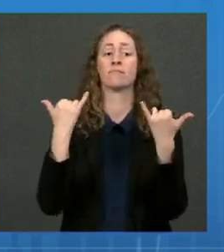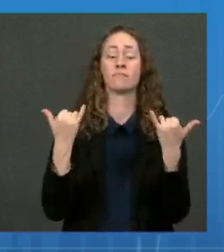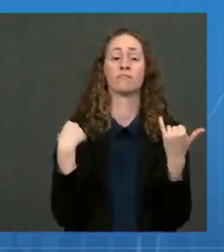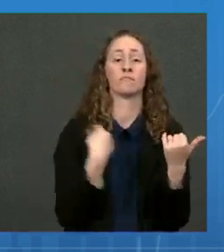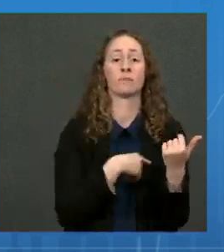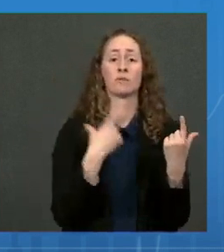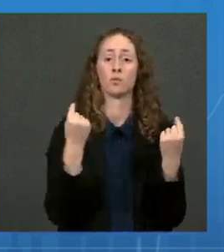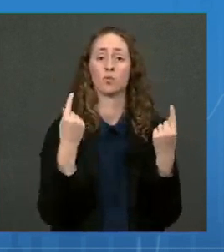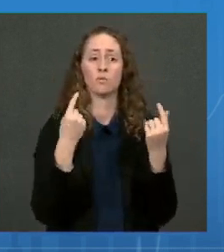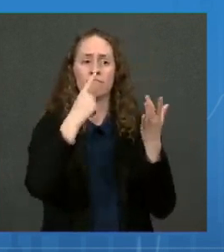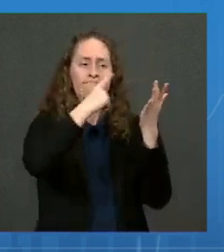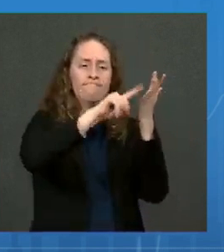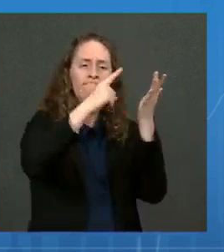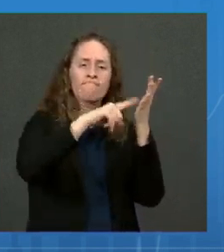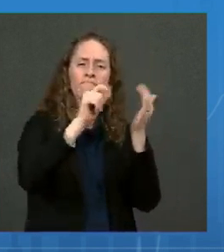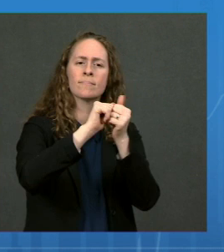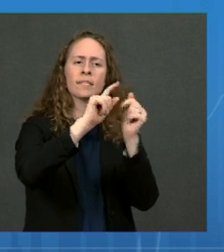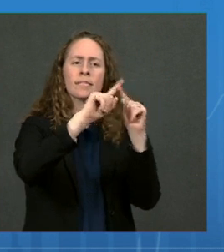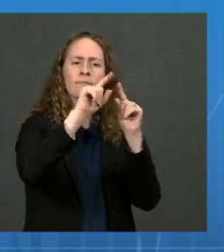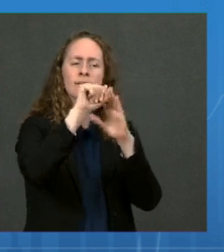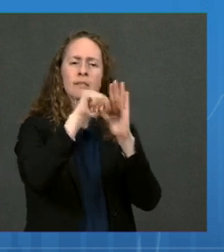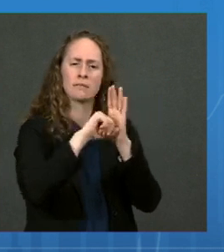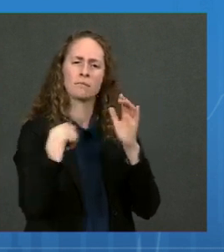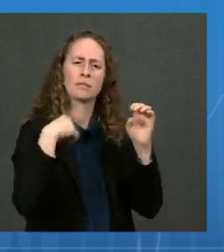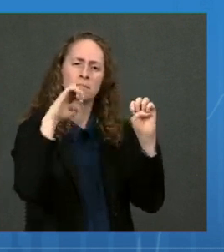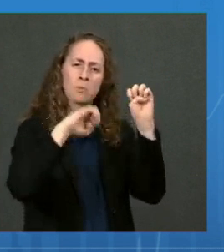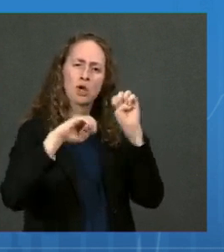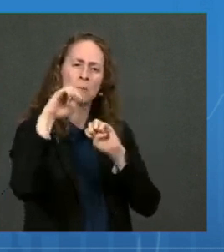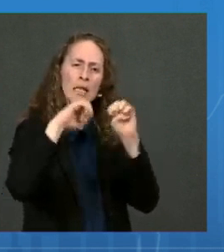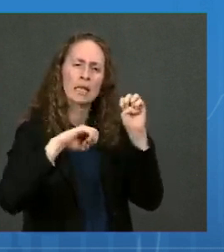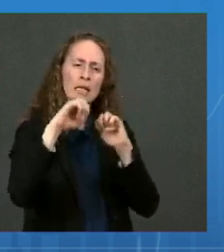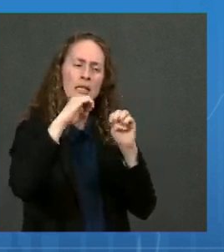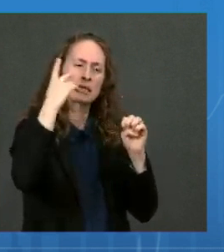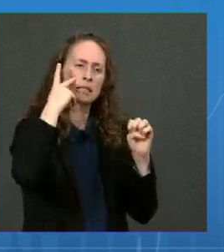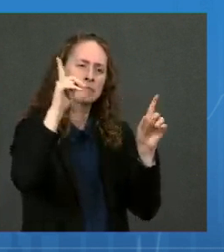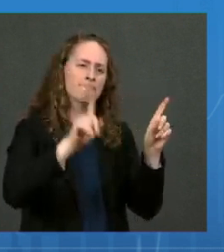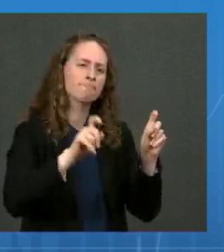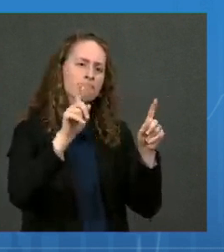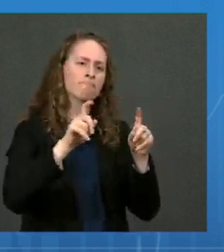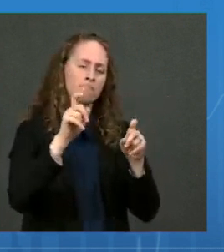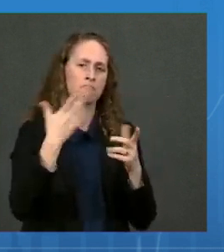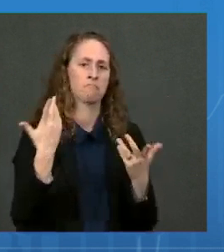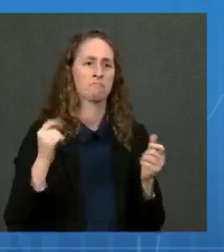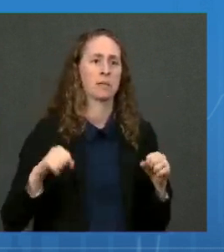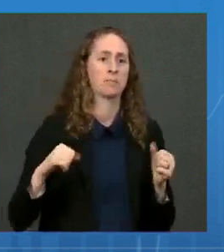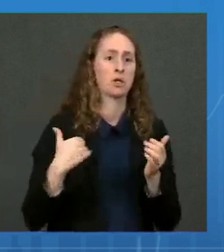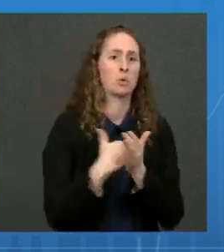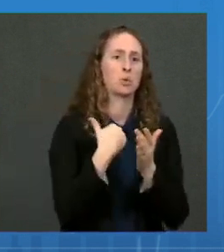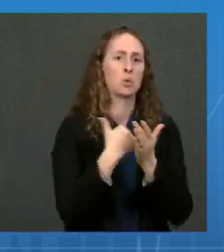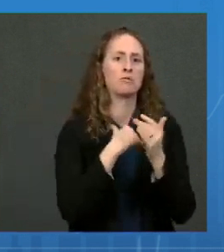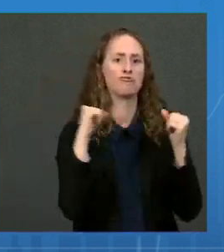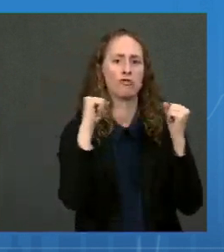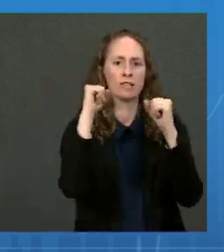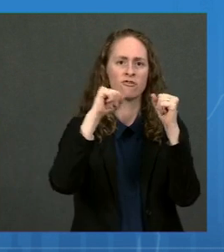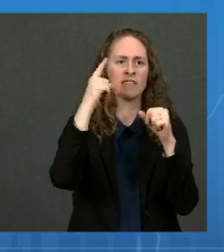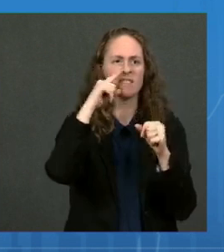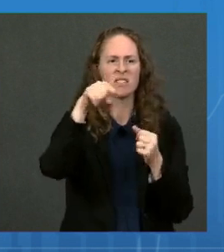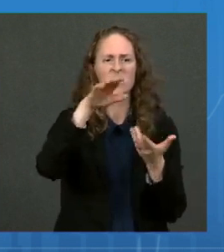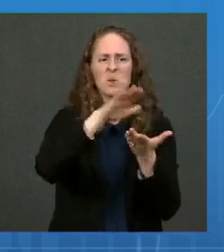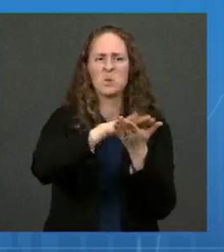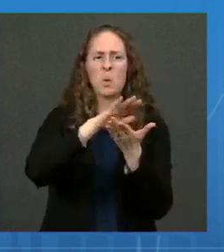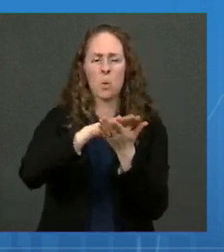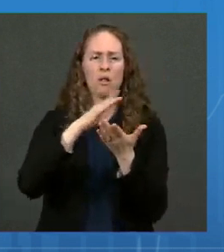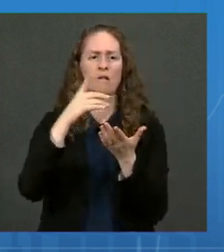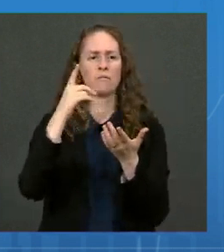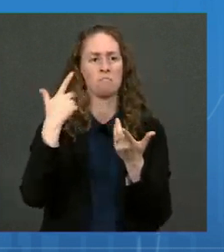a test to stay policy as a promising potential new strategy for schools, and we anticipate that there will be guidance forthcoming.